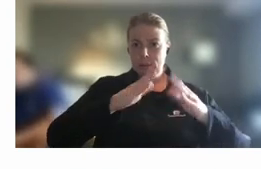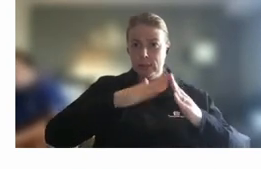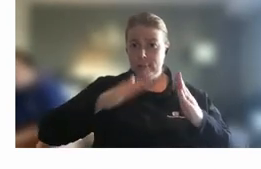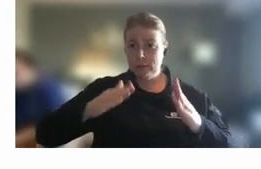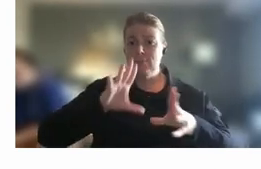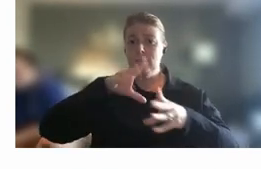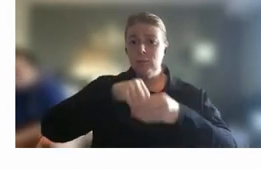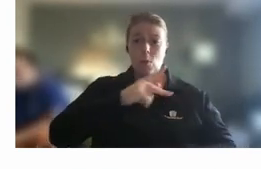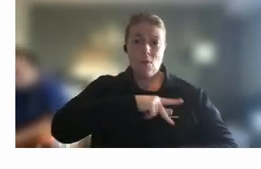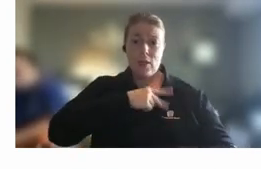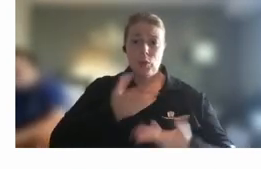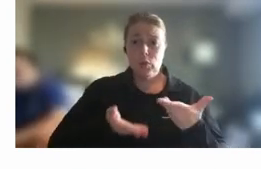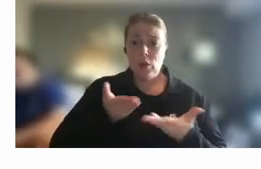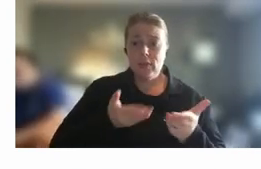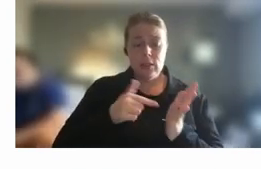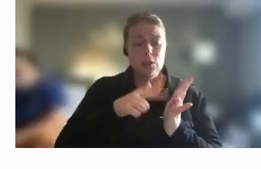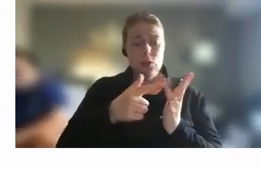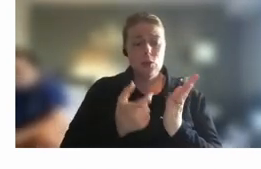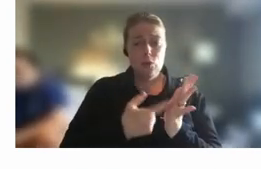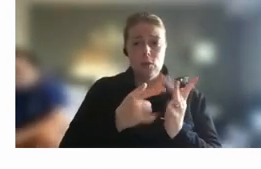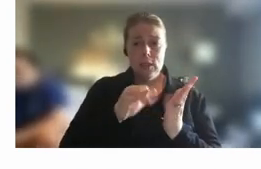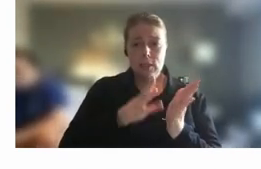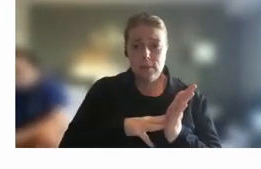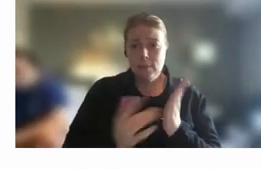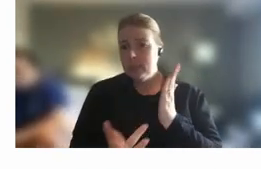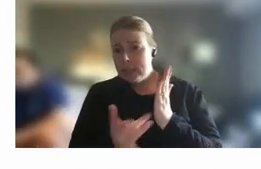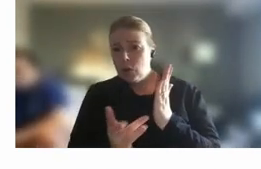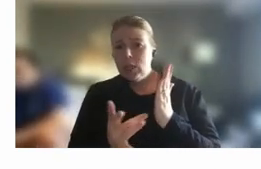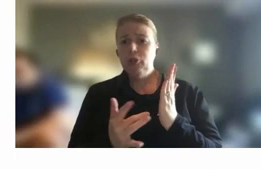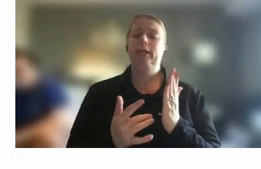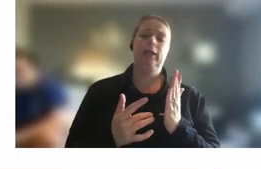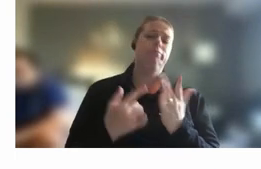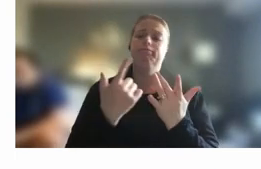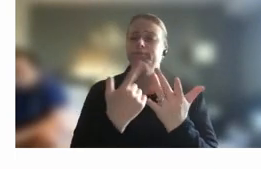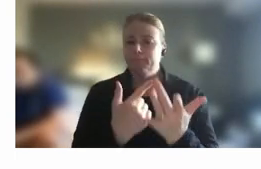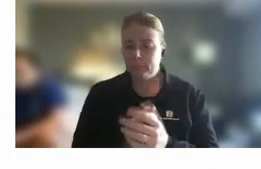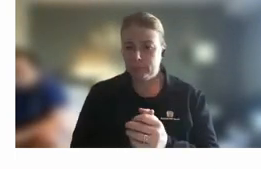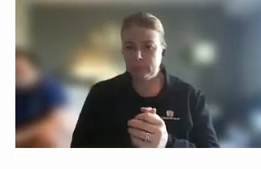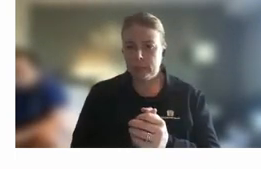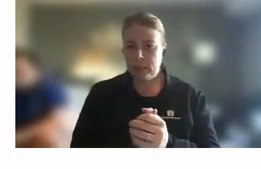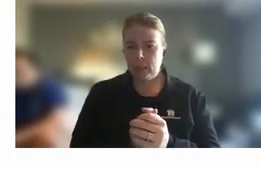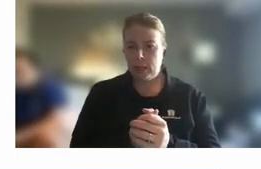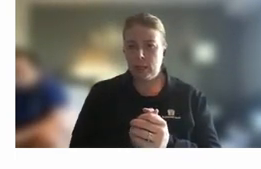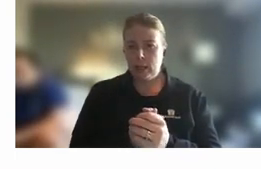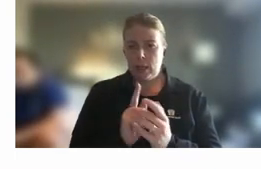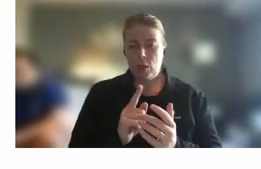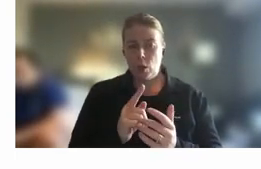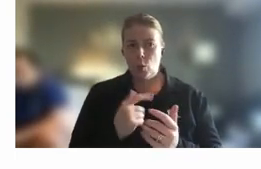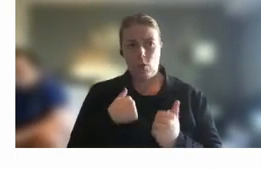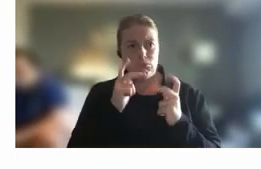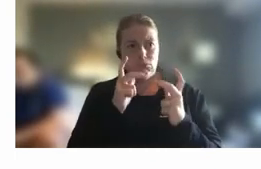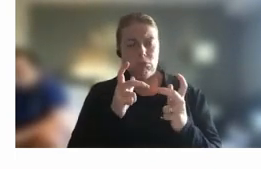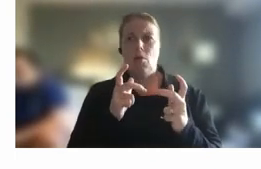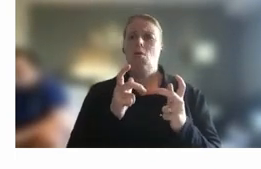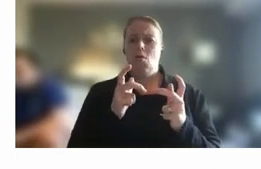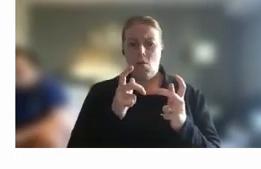um tourism um in technology etc and what attracted me it was oh okay well it's a job where i can use all